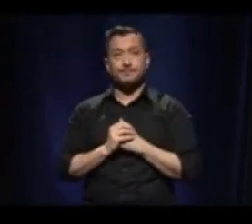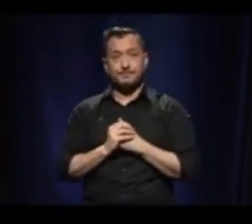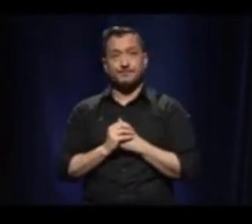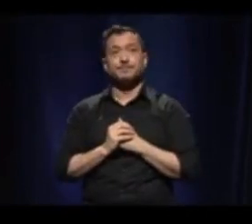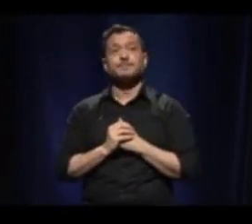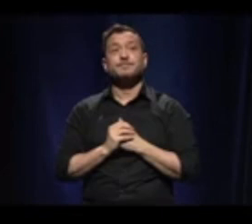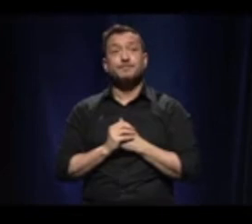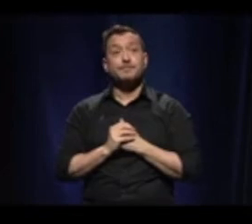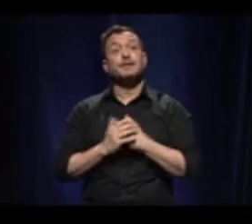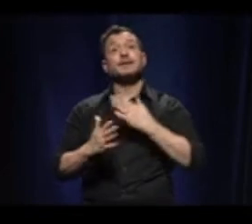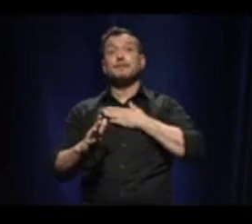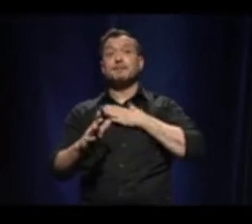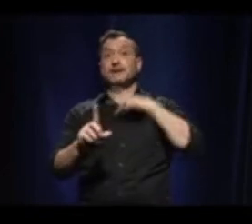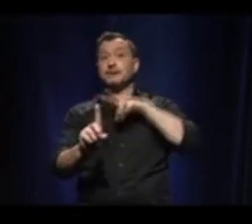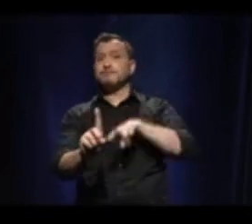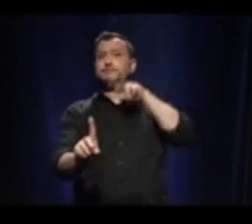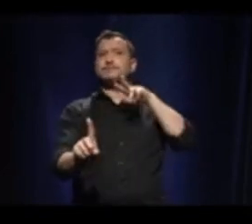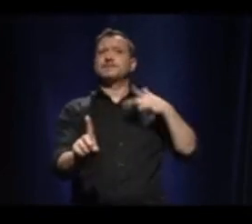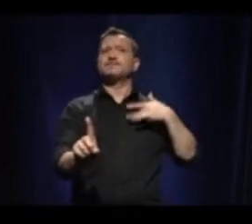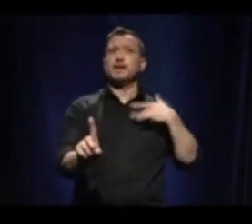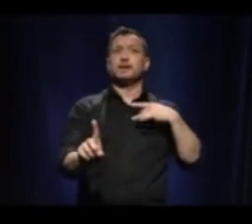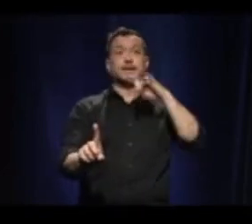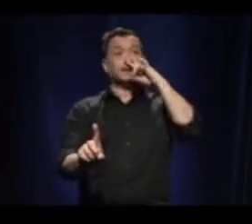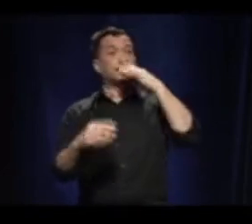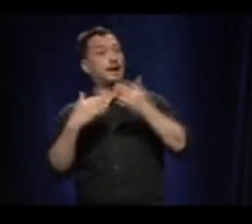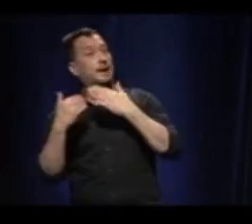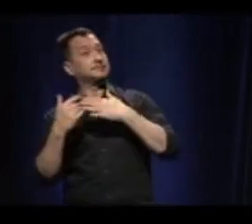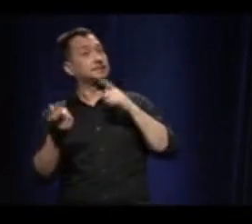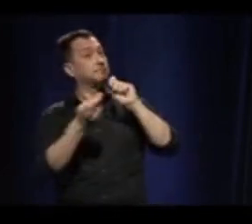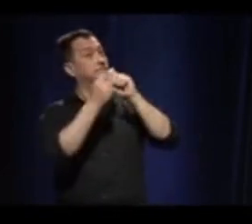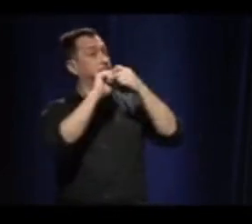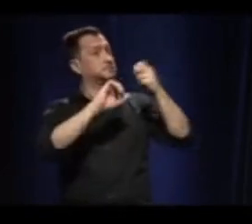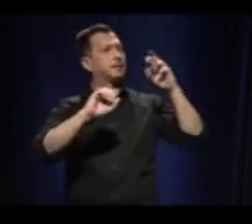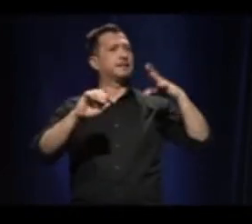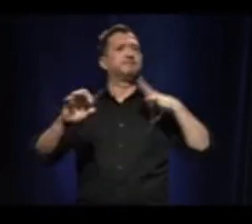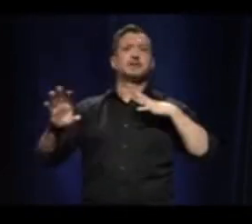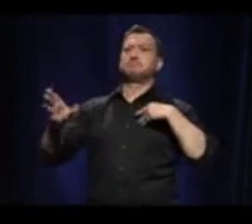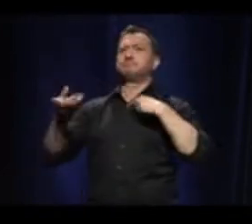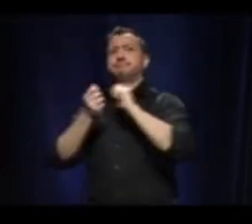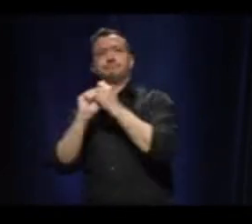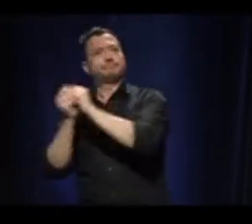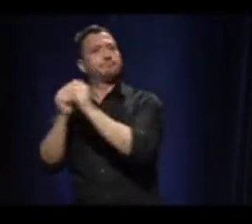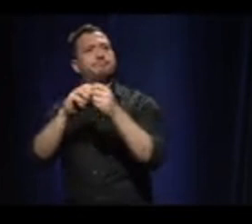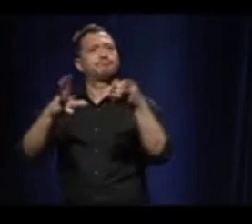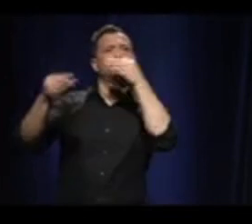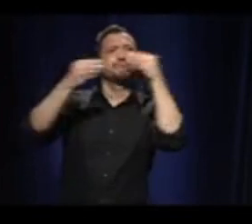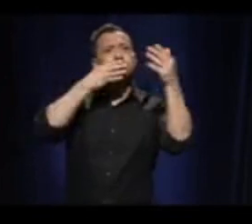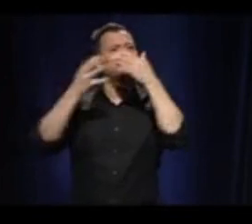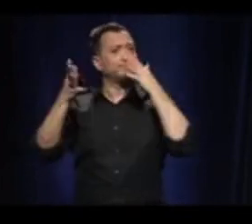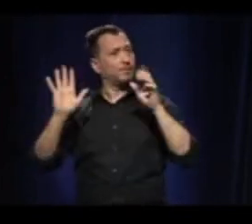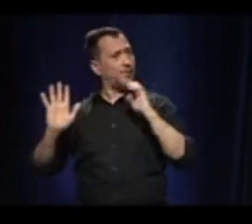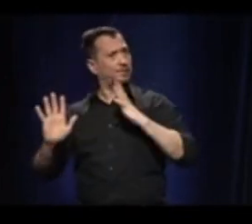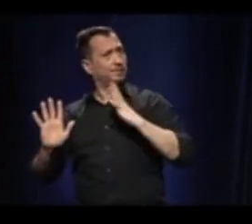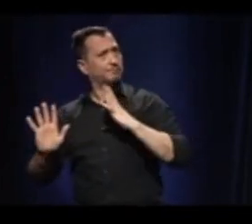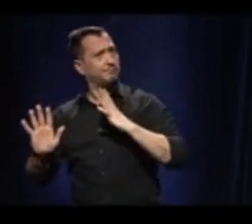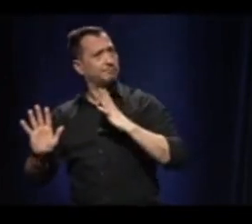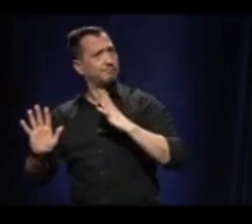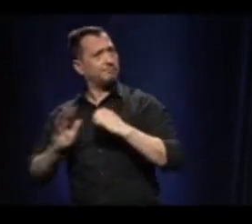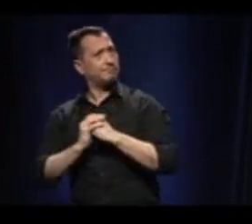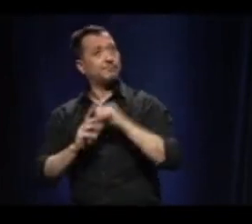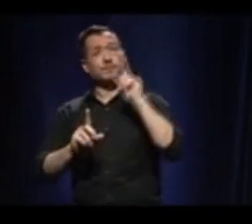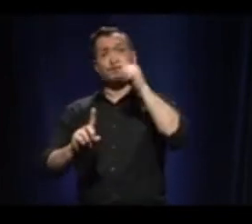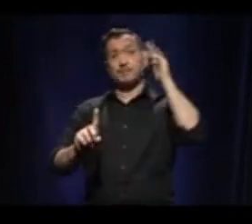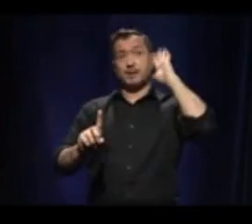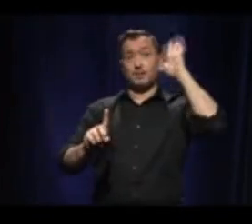that. And the government is going to give not cover visage, but real procedural masks, which are